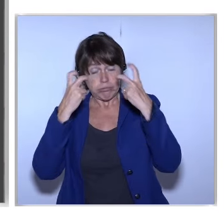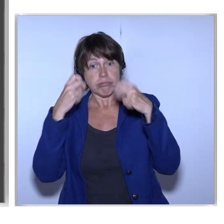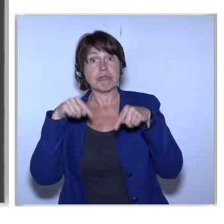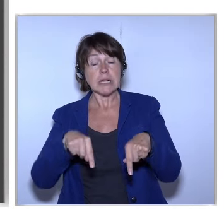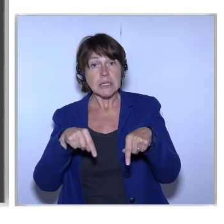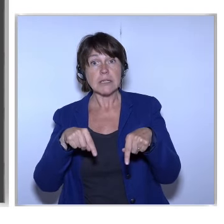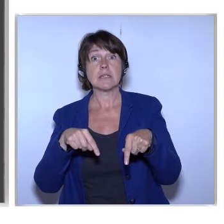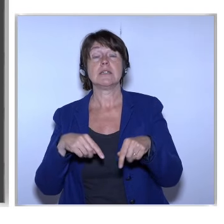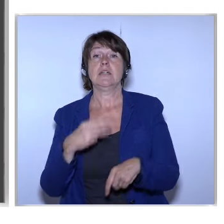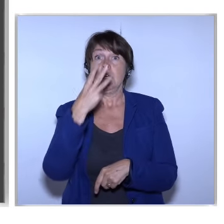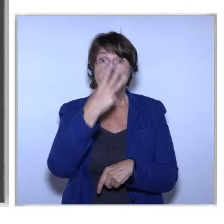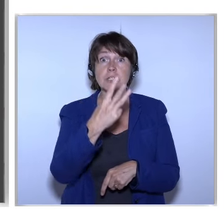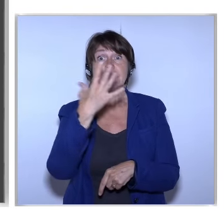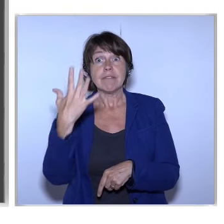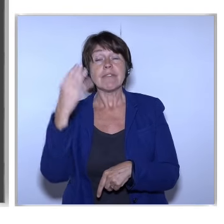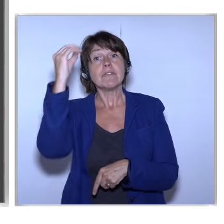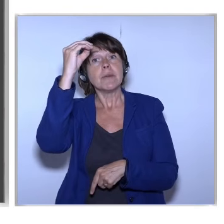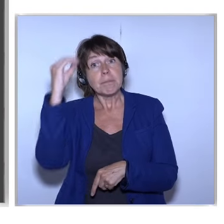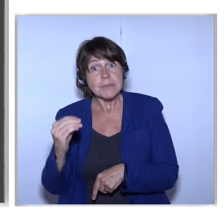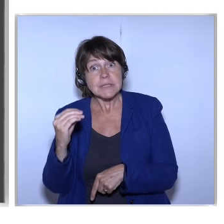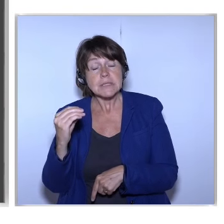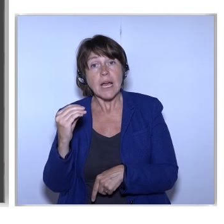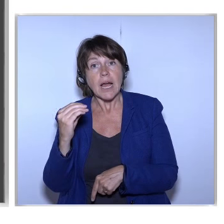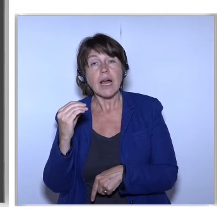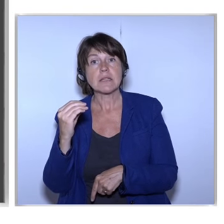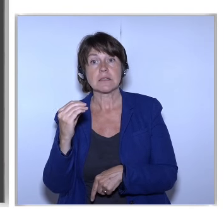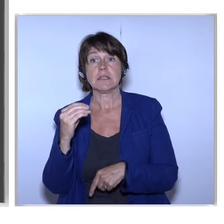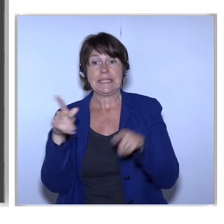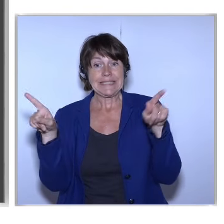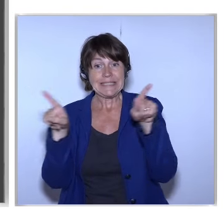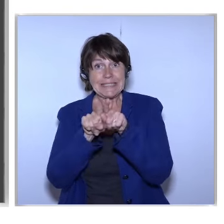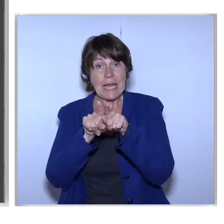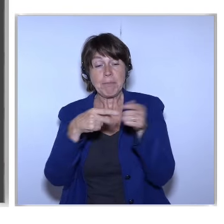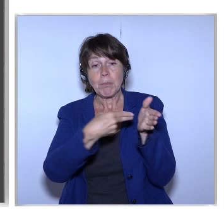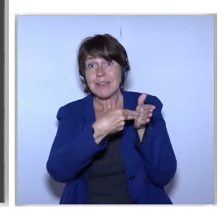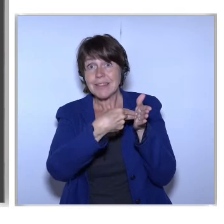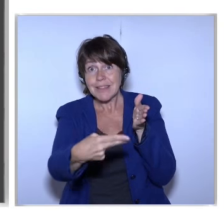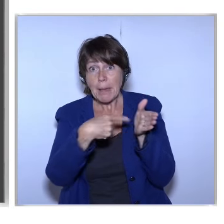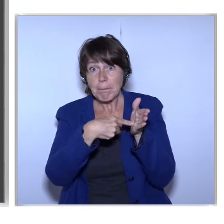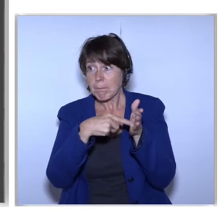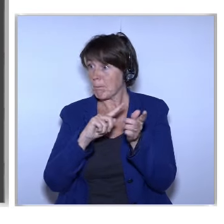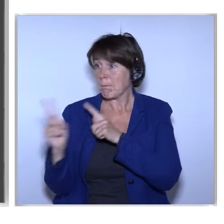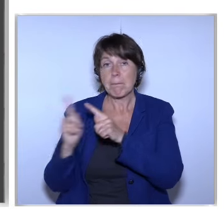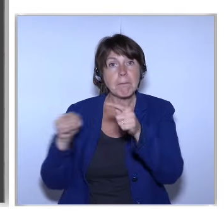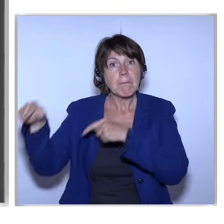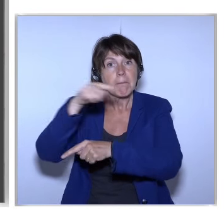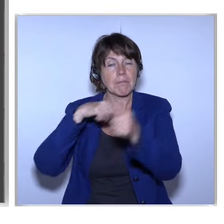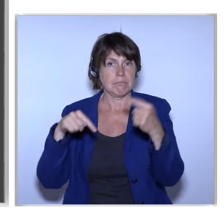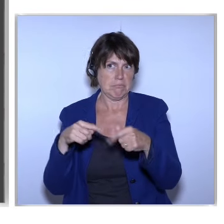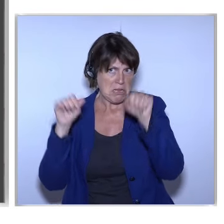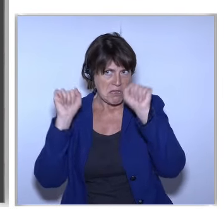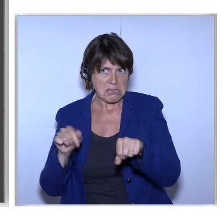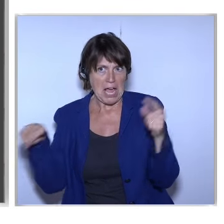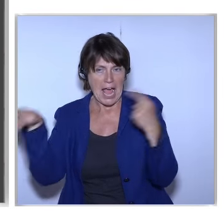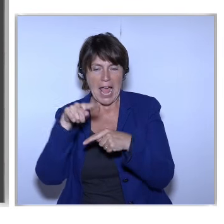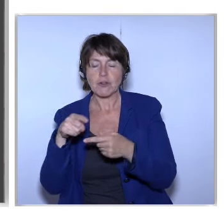35% of you share your name with someone else in the audience So, that can be a game you can